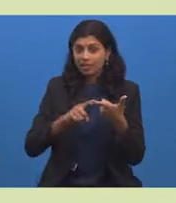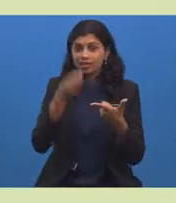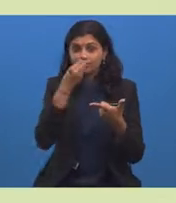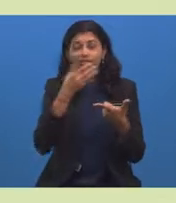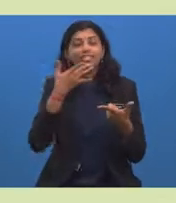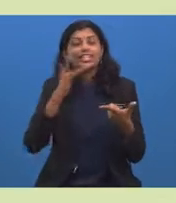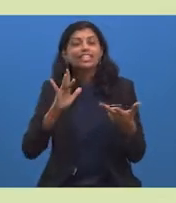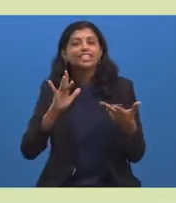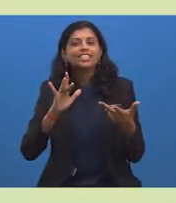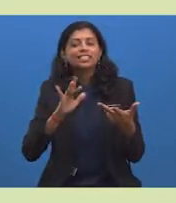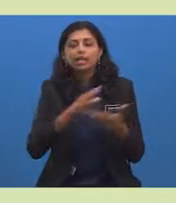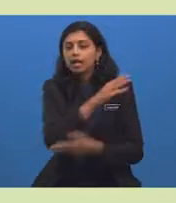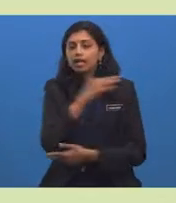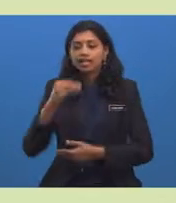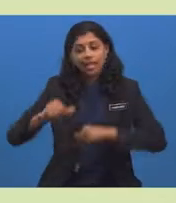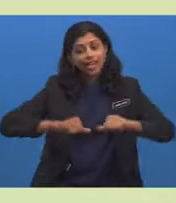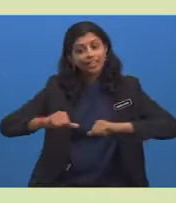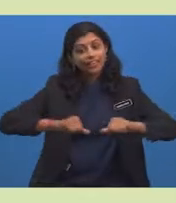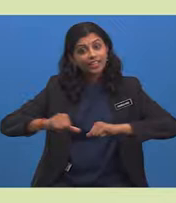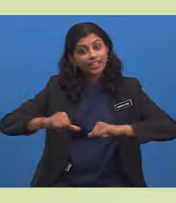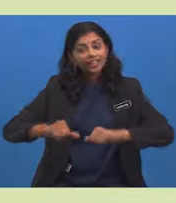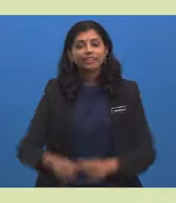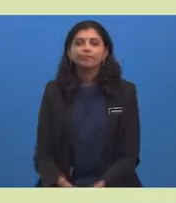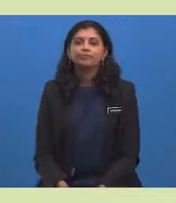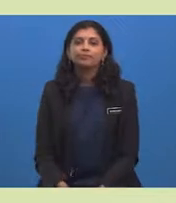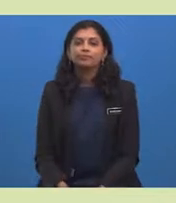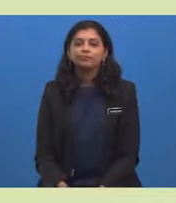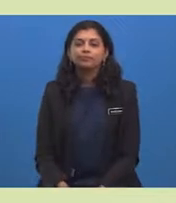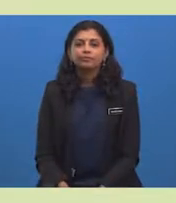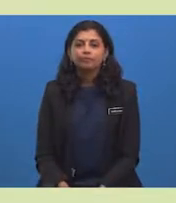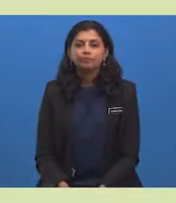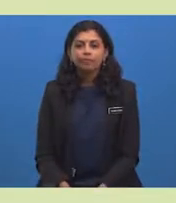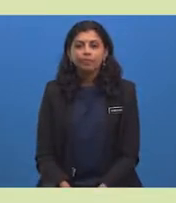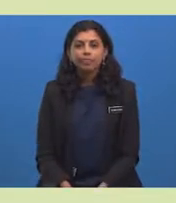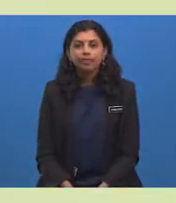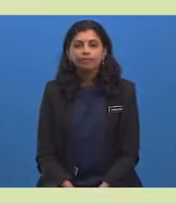And the activity she was going to do the next day